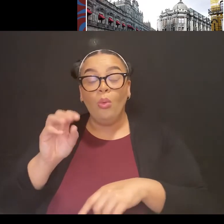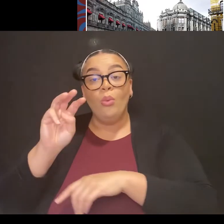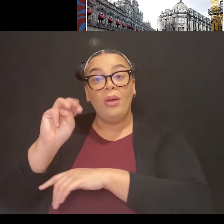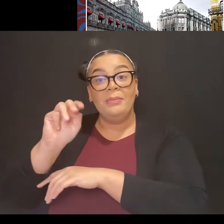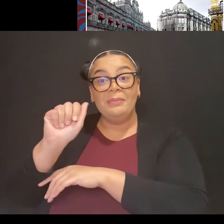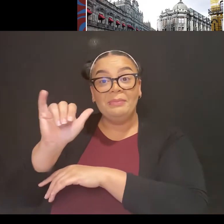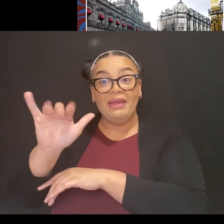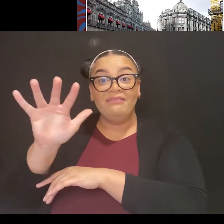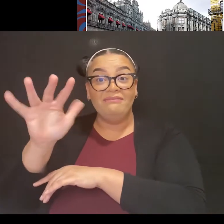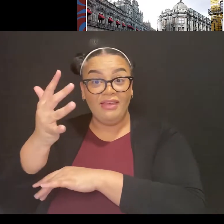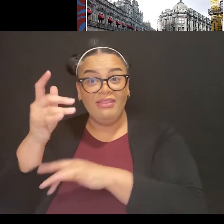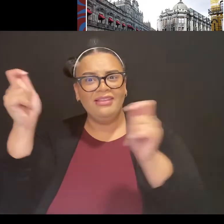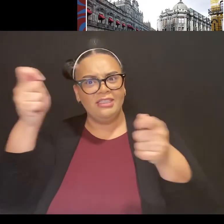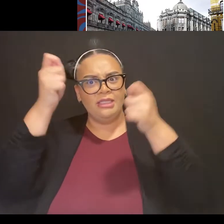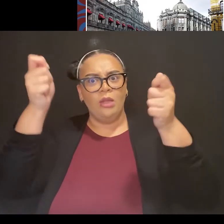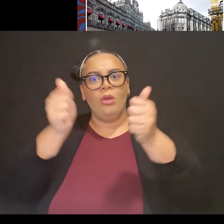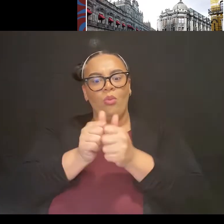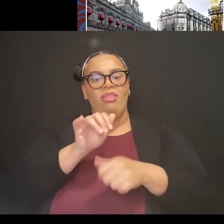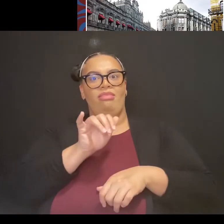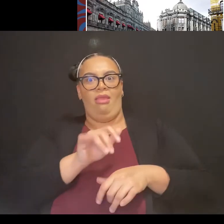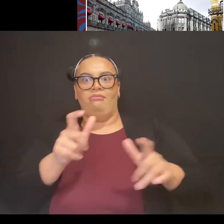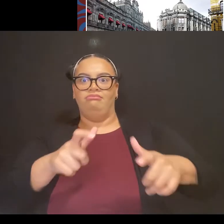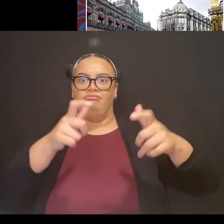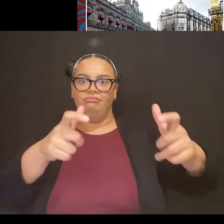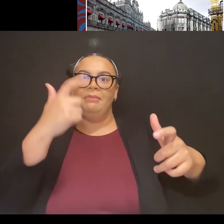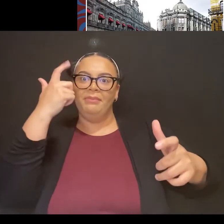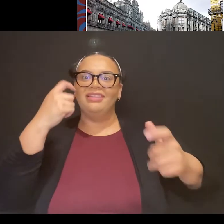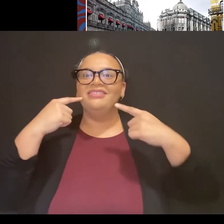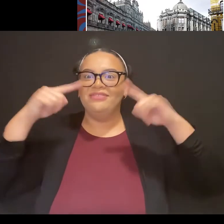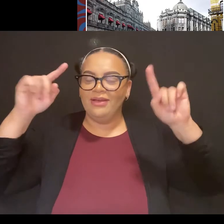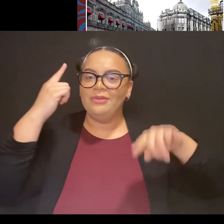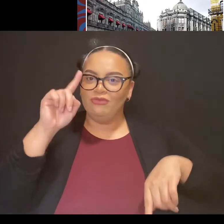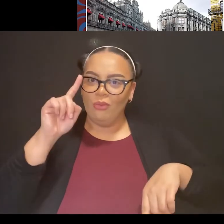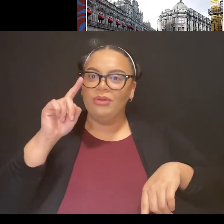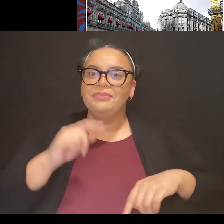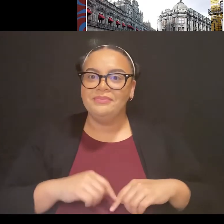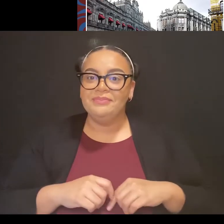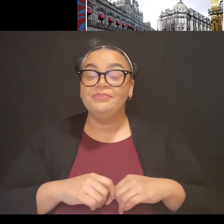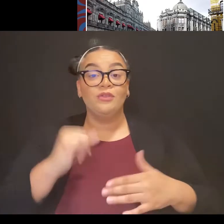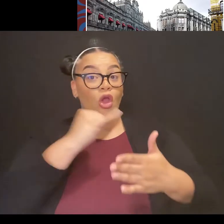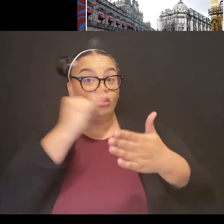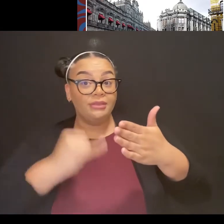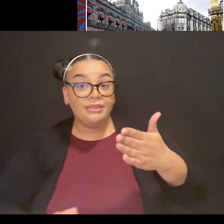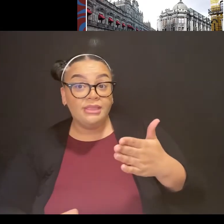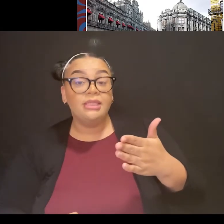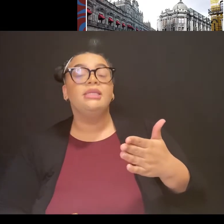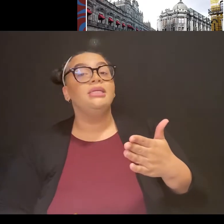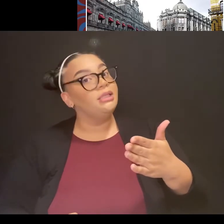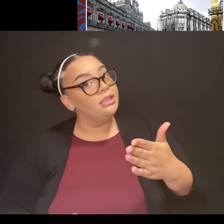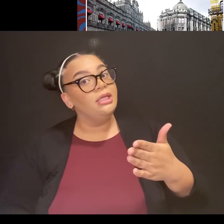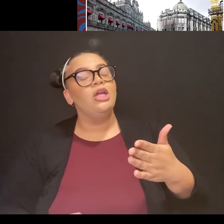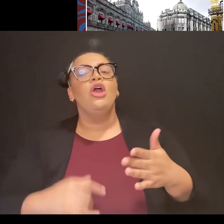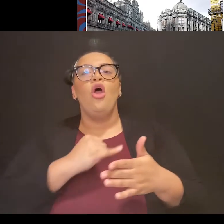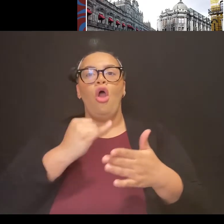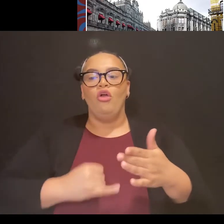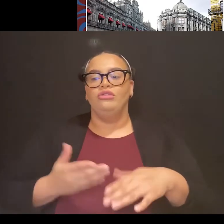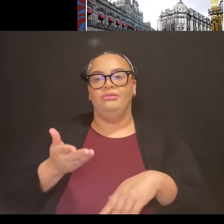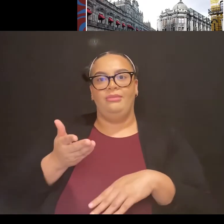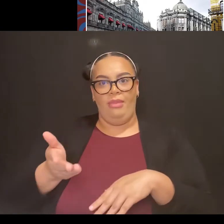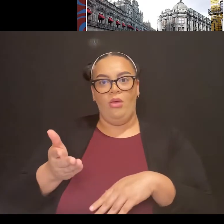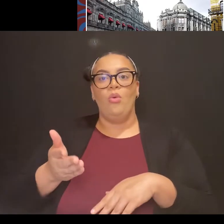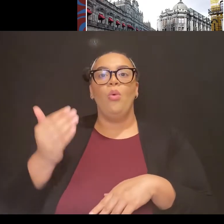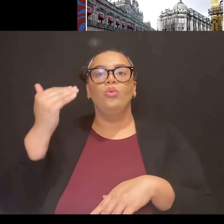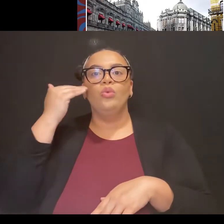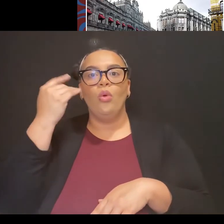what they're known for. Artistically, their artists there are known for a high quality, original